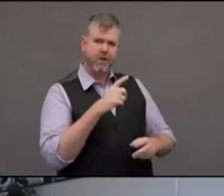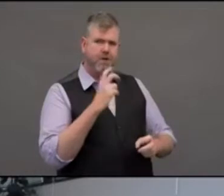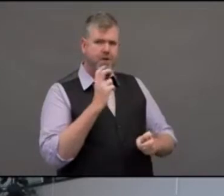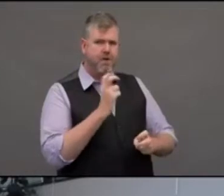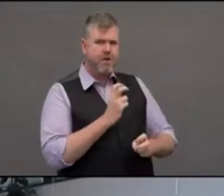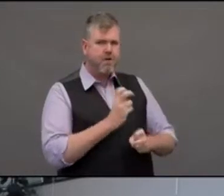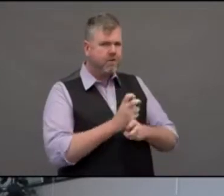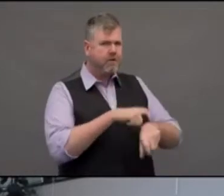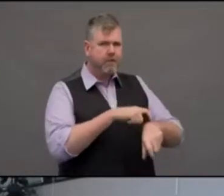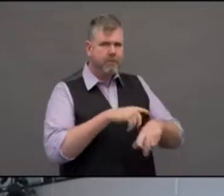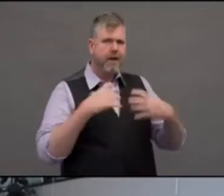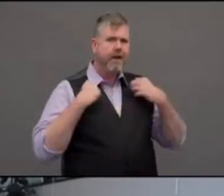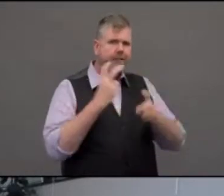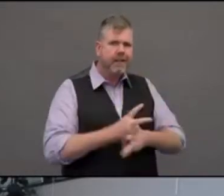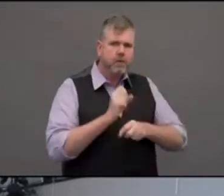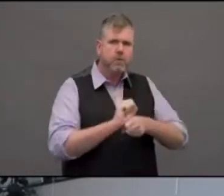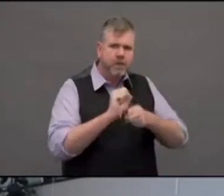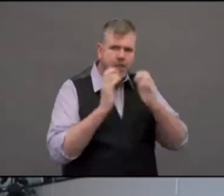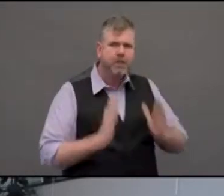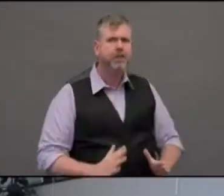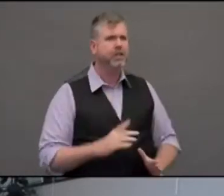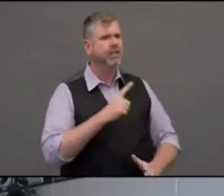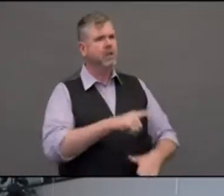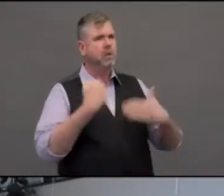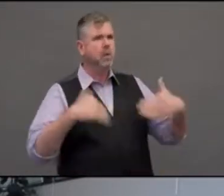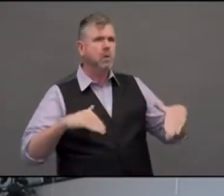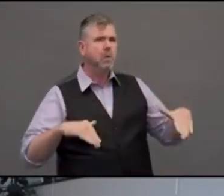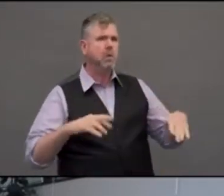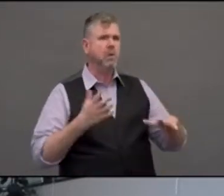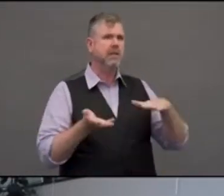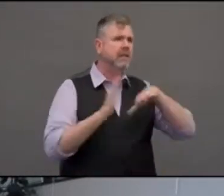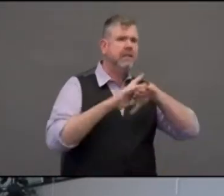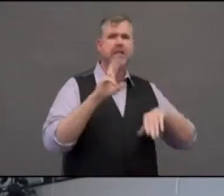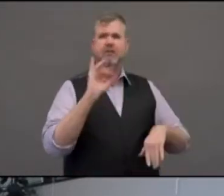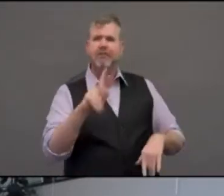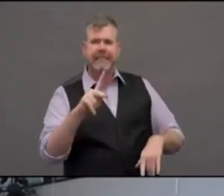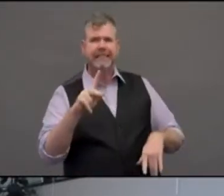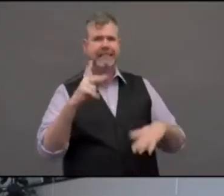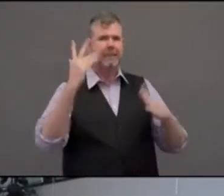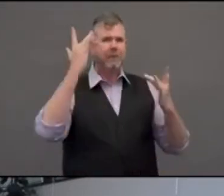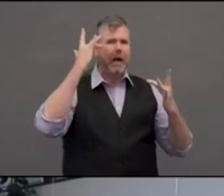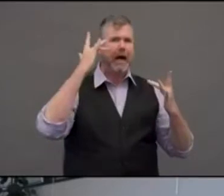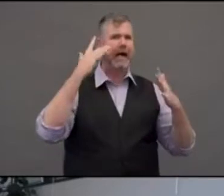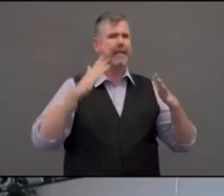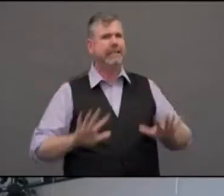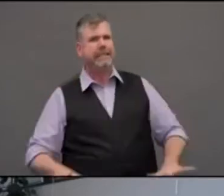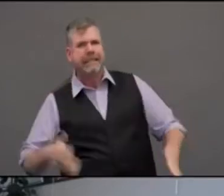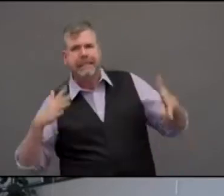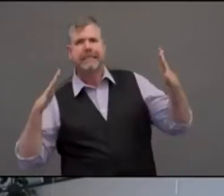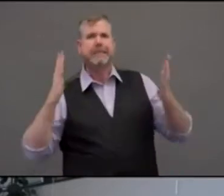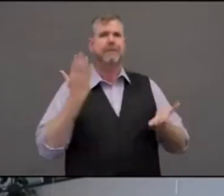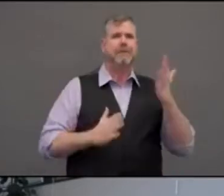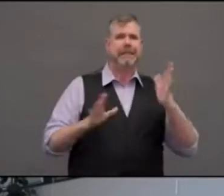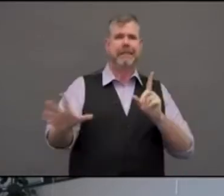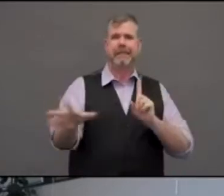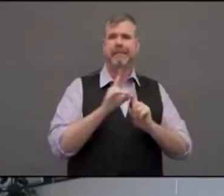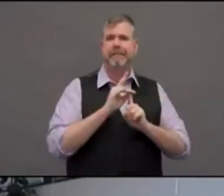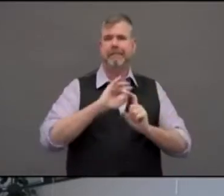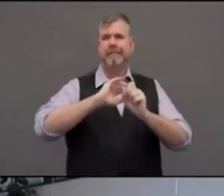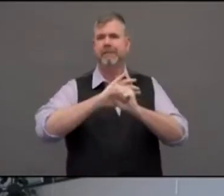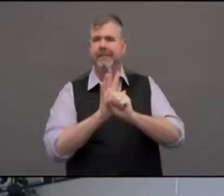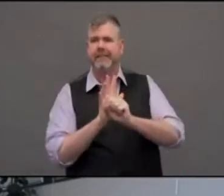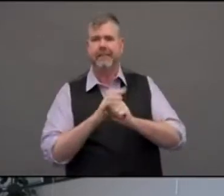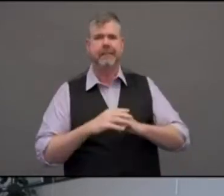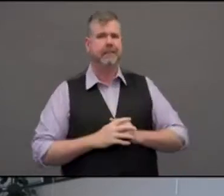both because of the risk that they're having to take and the anxiety and suffering that they're having to bear witness to. How has these donations